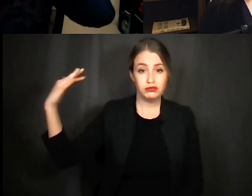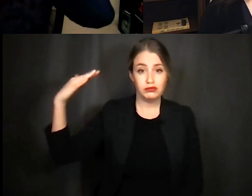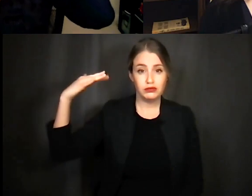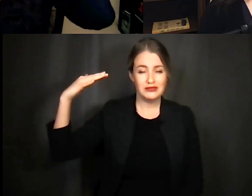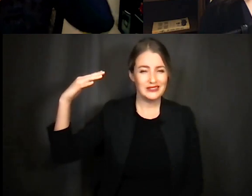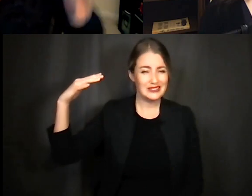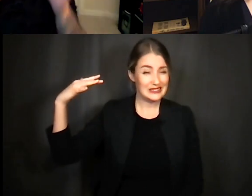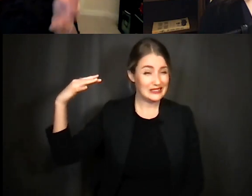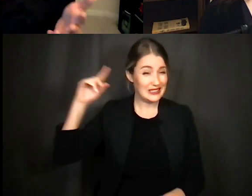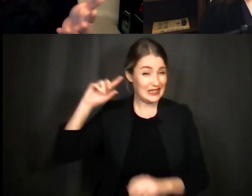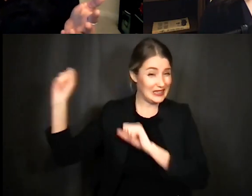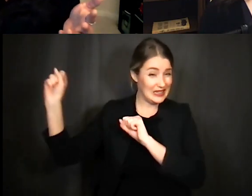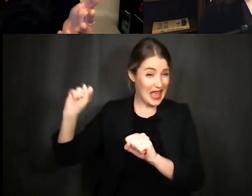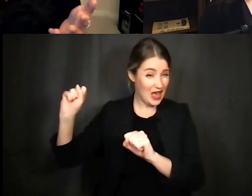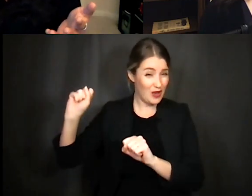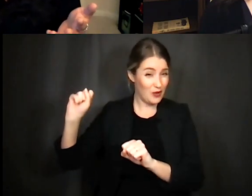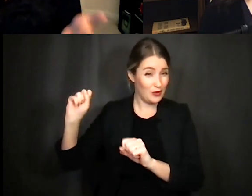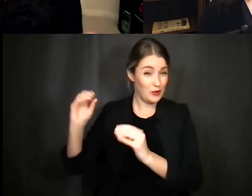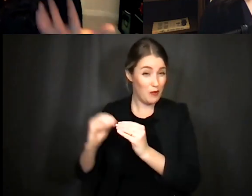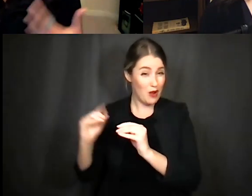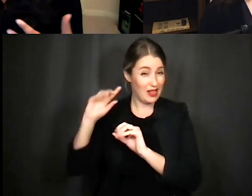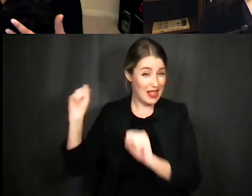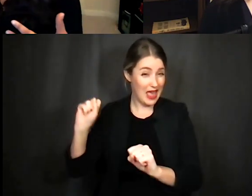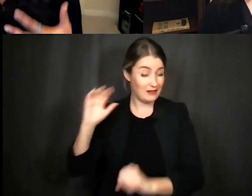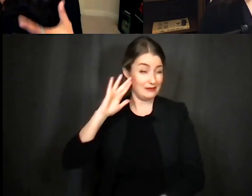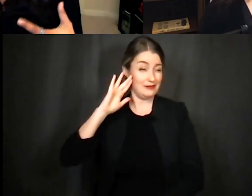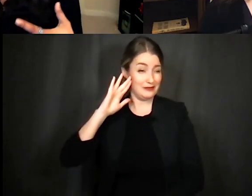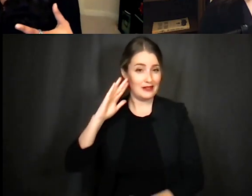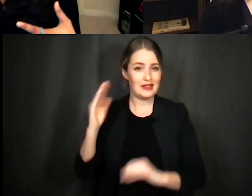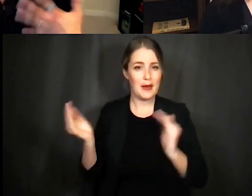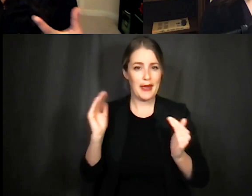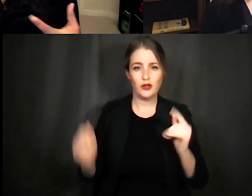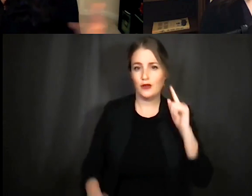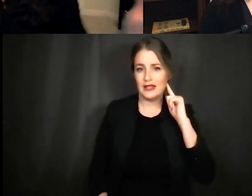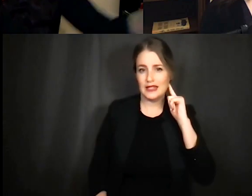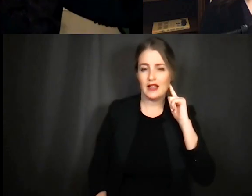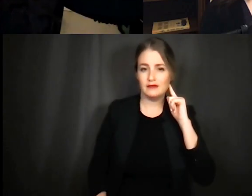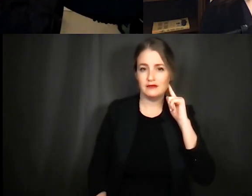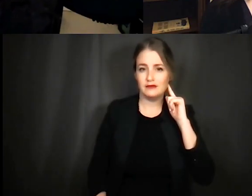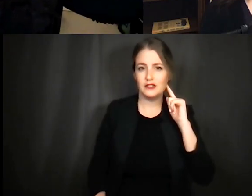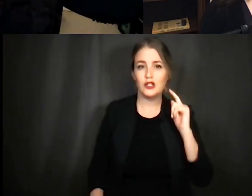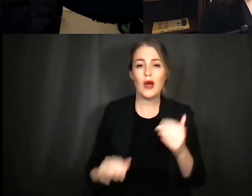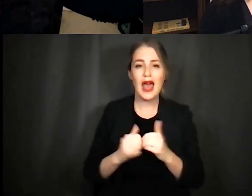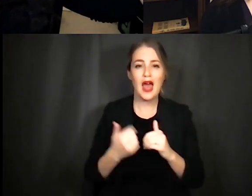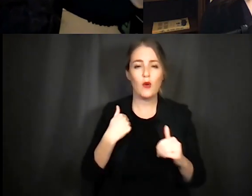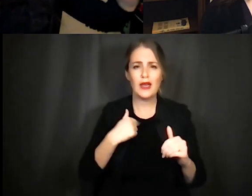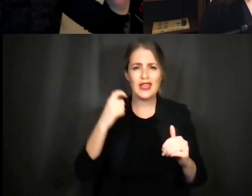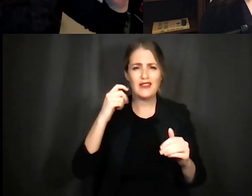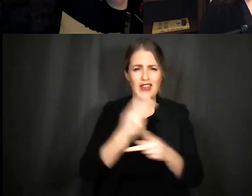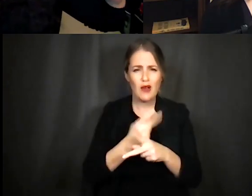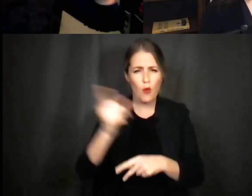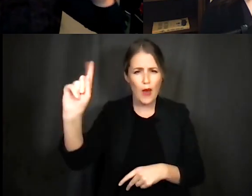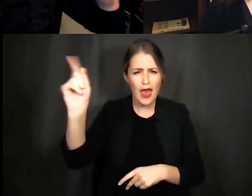be louder on this side than it is on this side and so basically the way that we localize is by